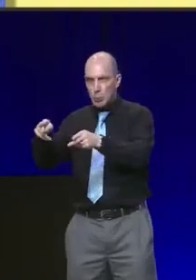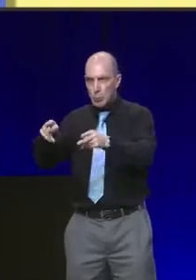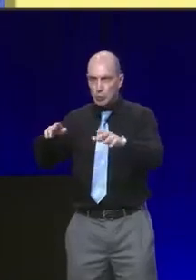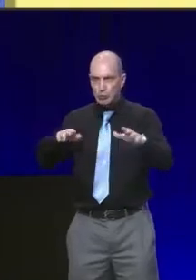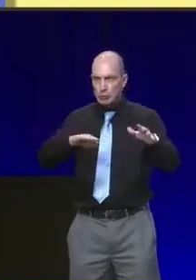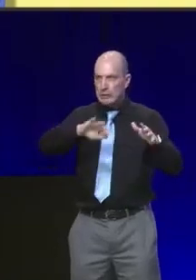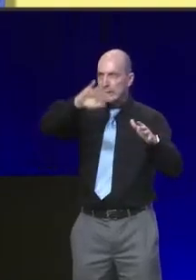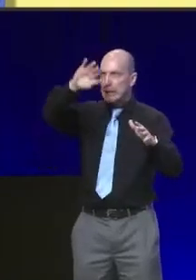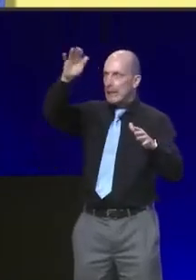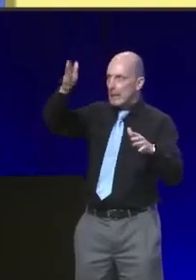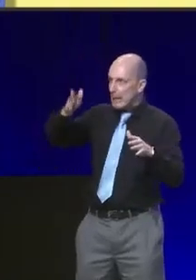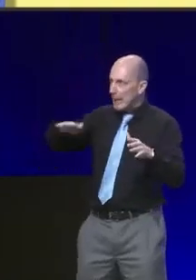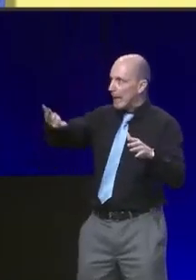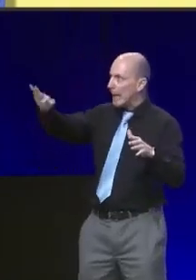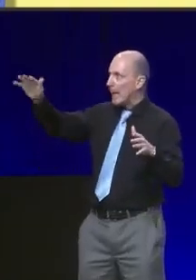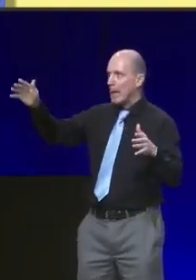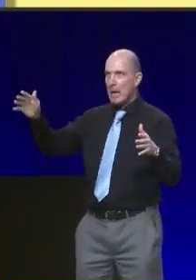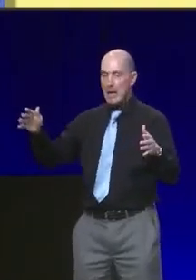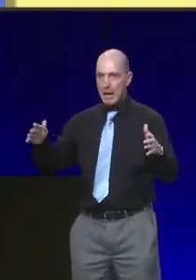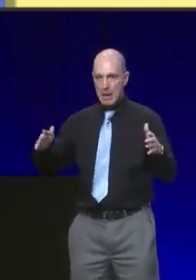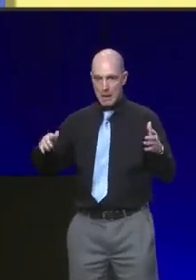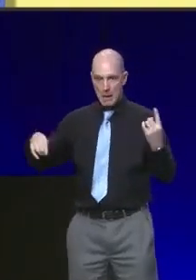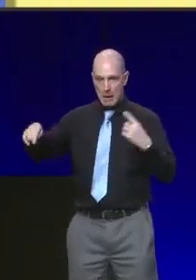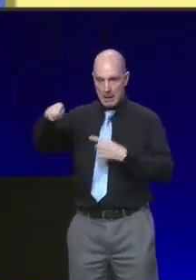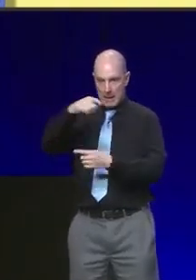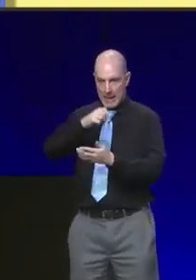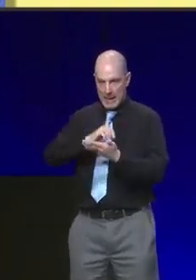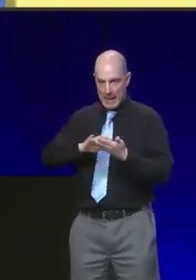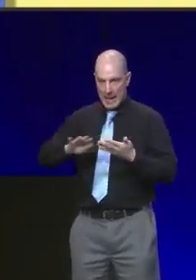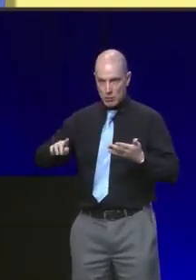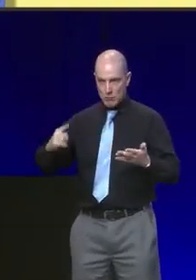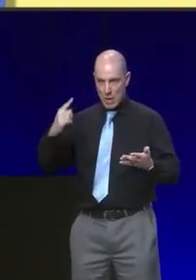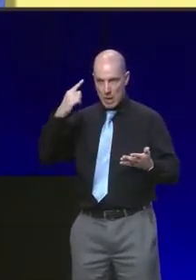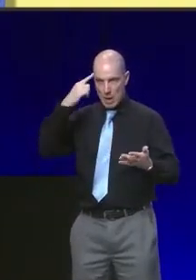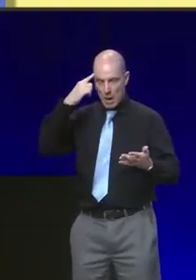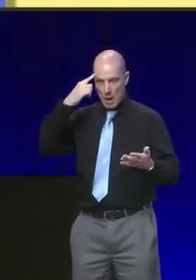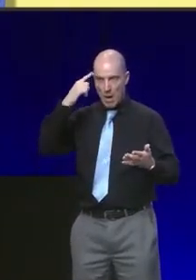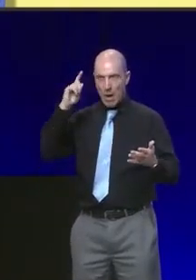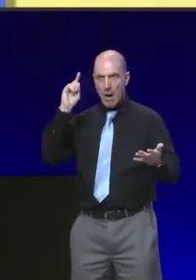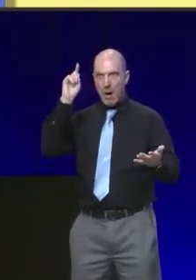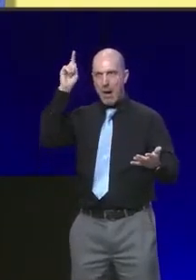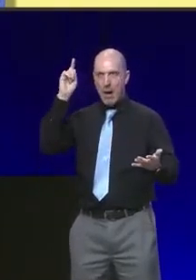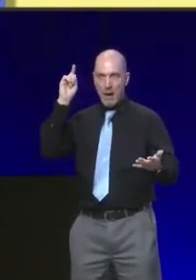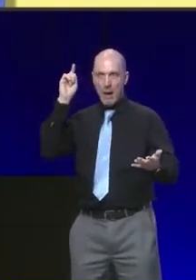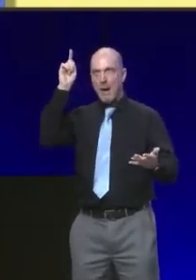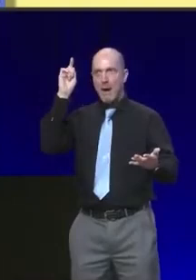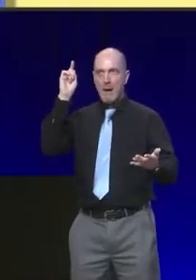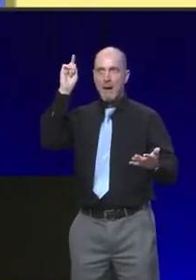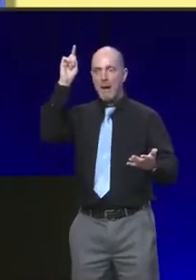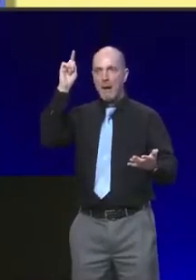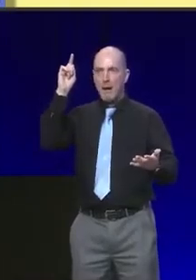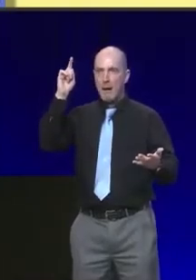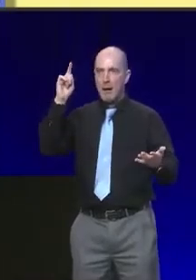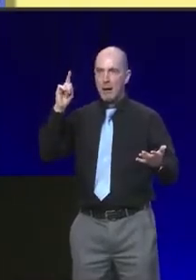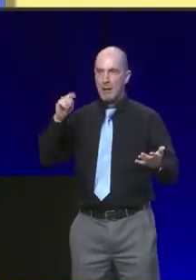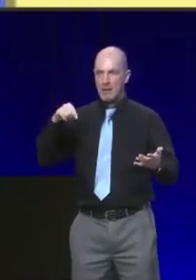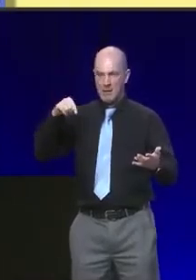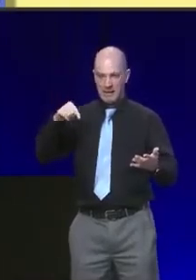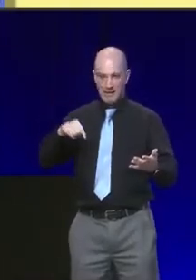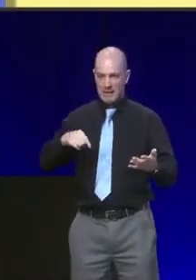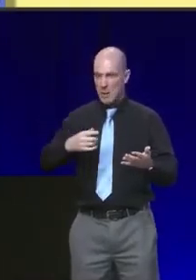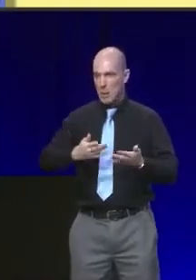that inspired some of the greatest minds ever to have lived. Visionaries who understood the world around them,